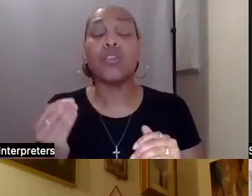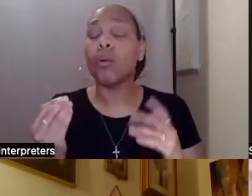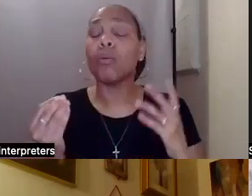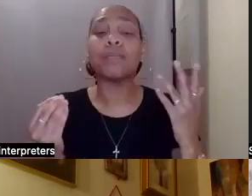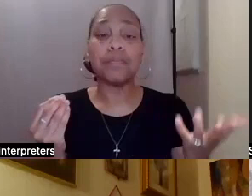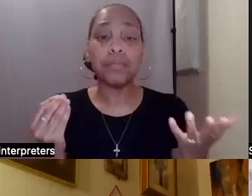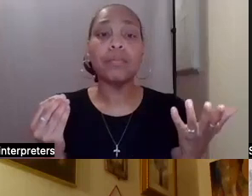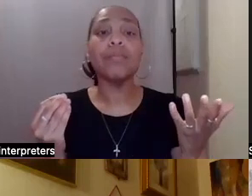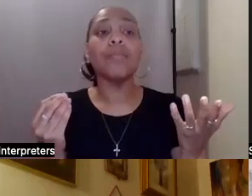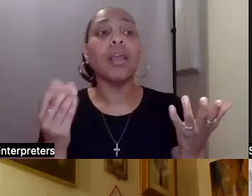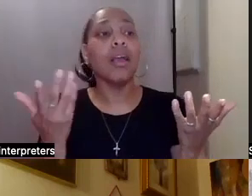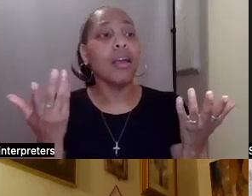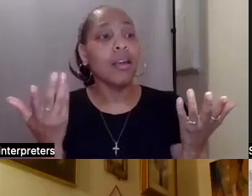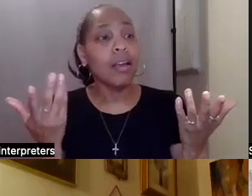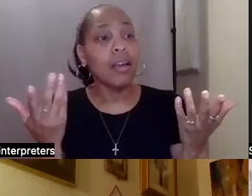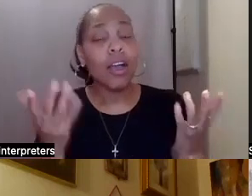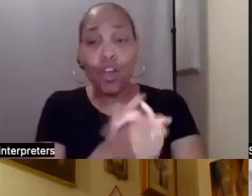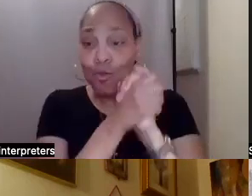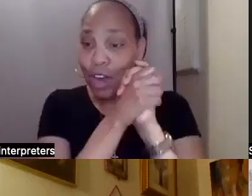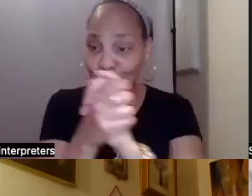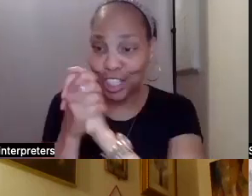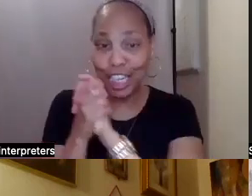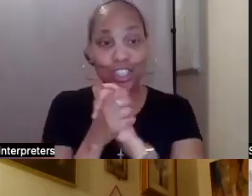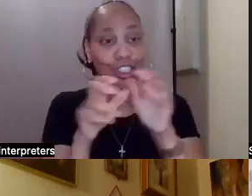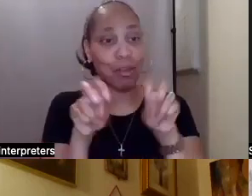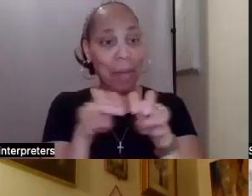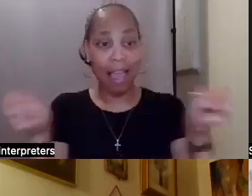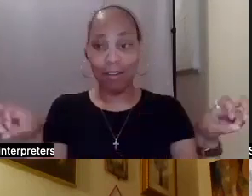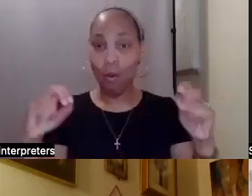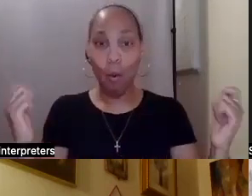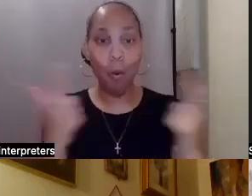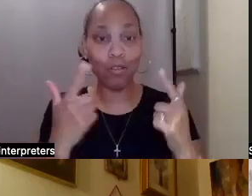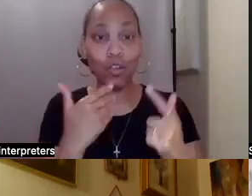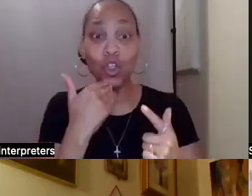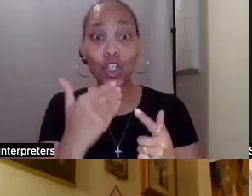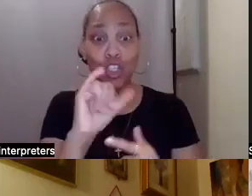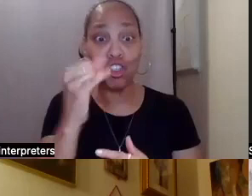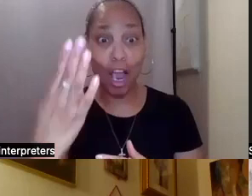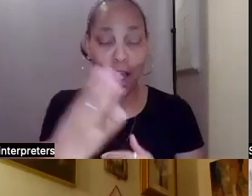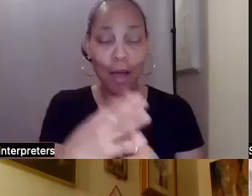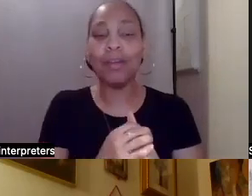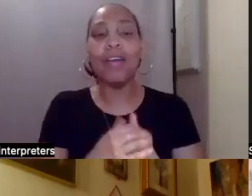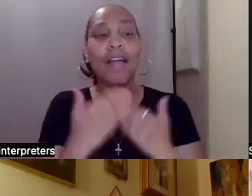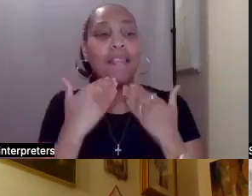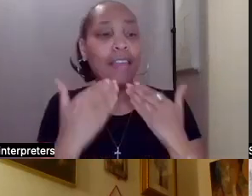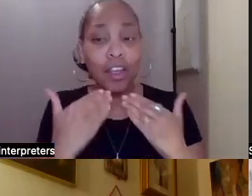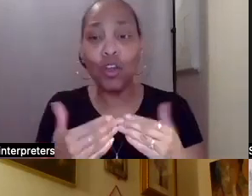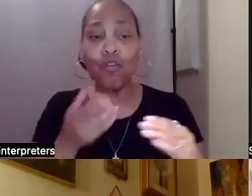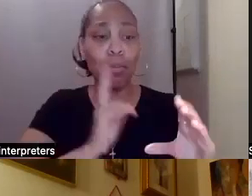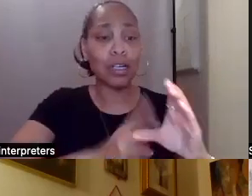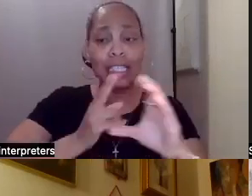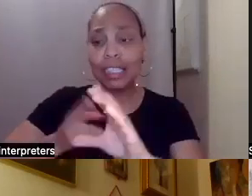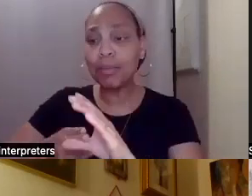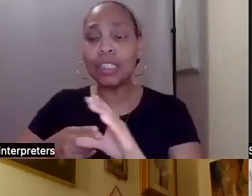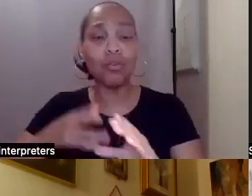So congratulations, panel. You all did a great job. Thank you, participants, attendees for listening in. There's so